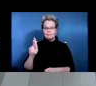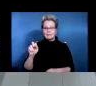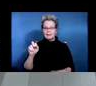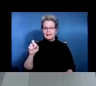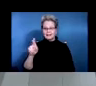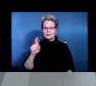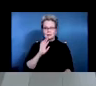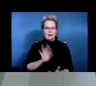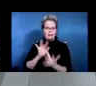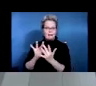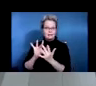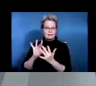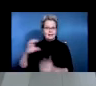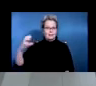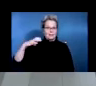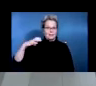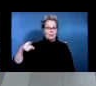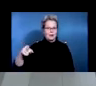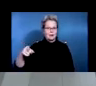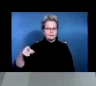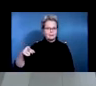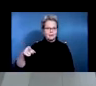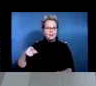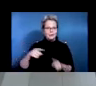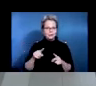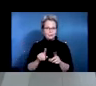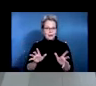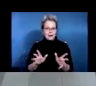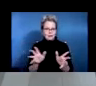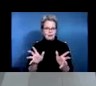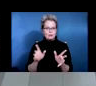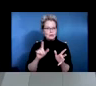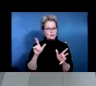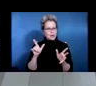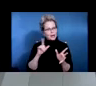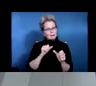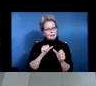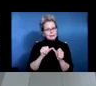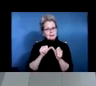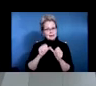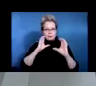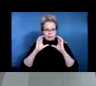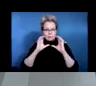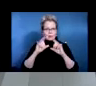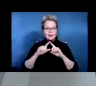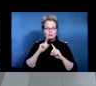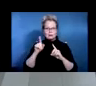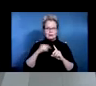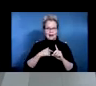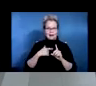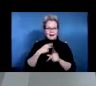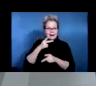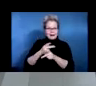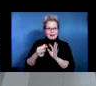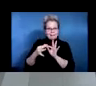on, we're able to engage communication and build relationships with people's employers with permission,